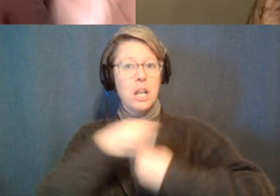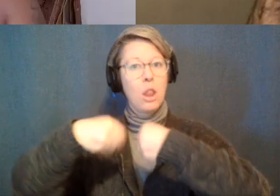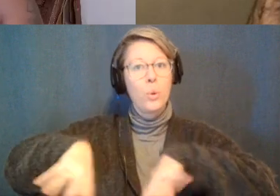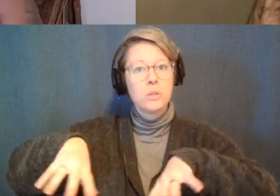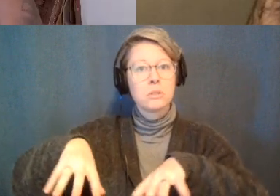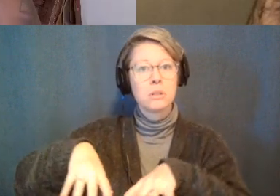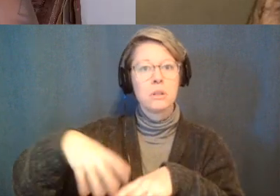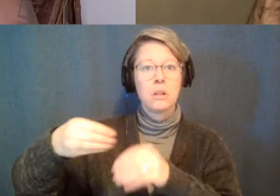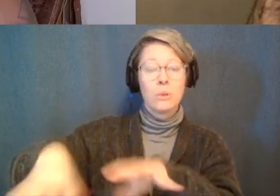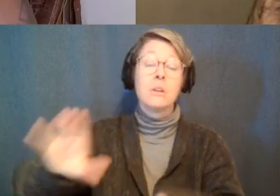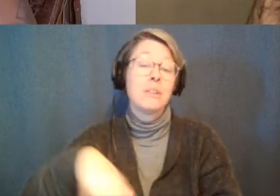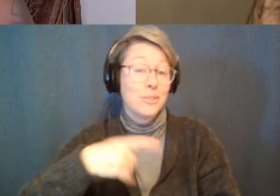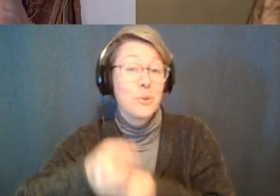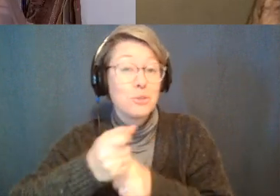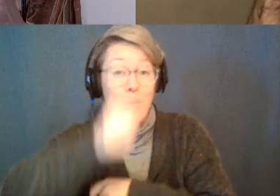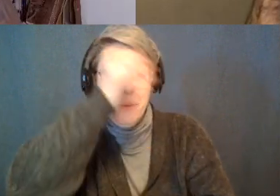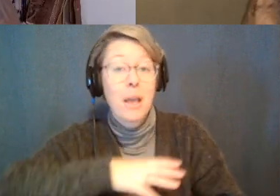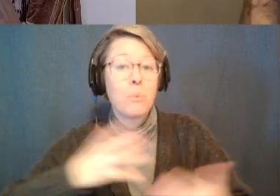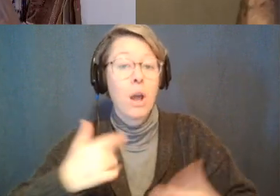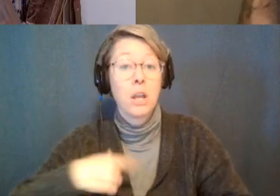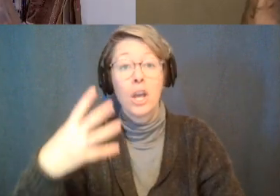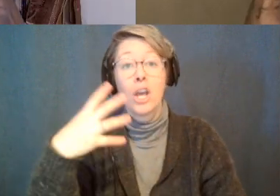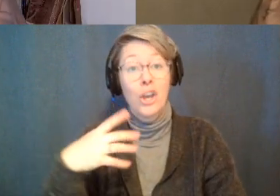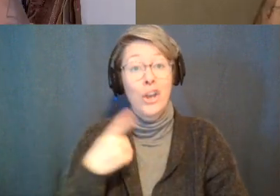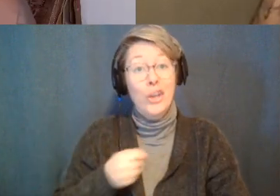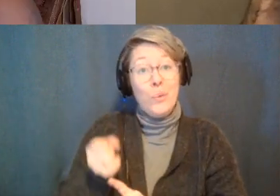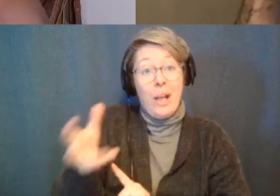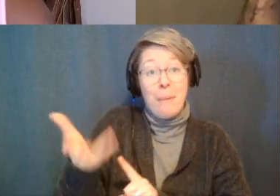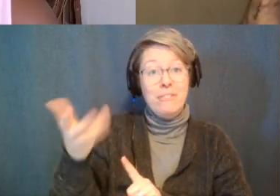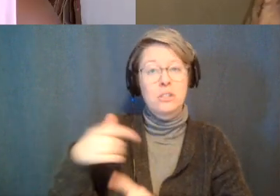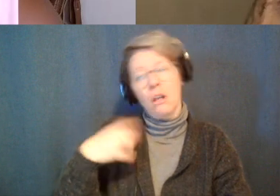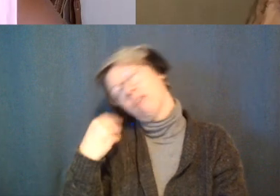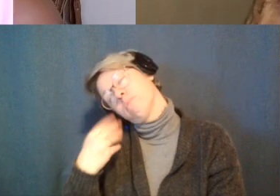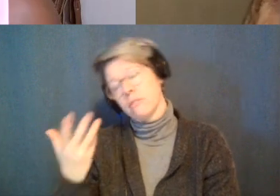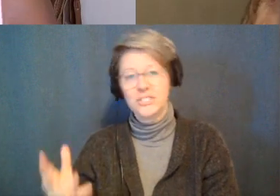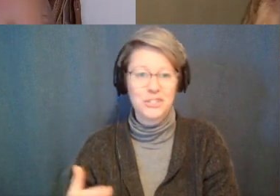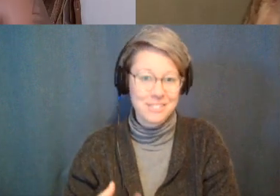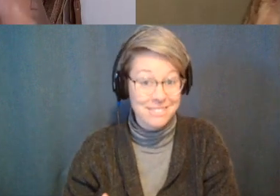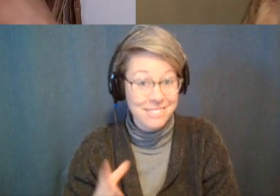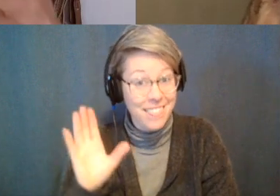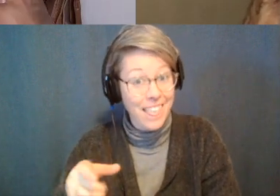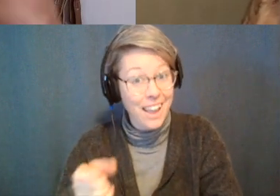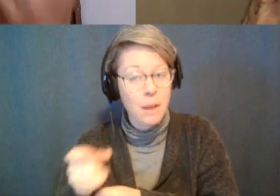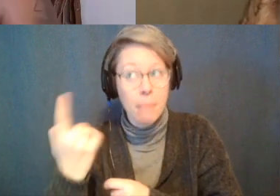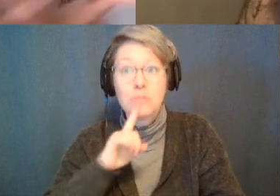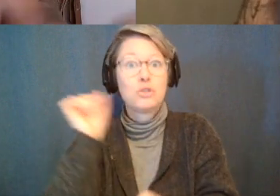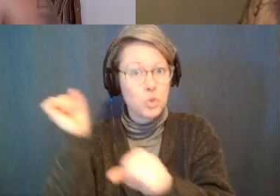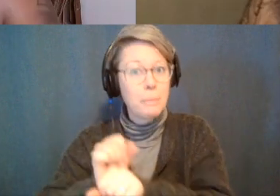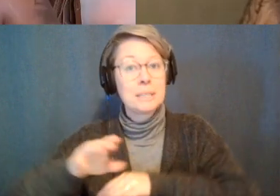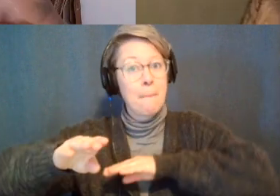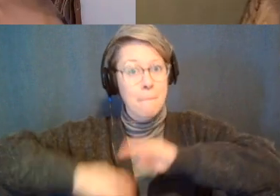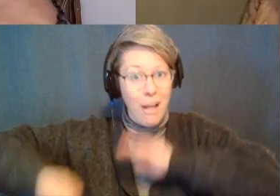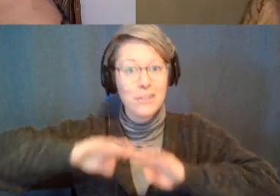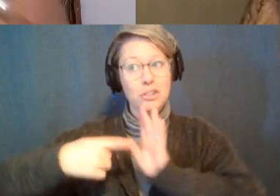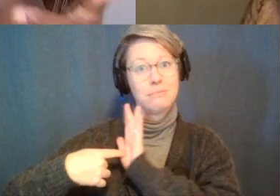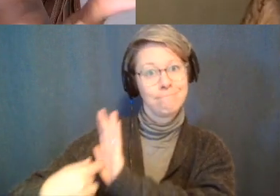the joke for men after you come it's like yeah you know i'm saying like that's actually a thing biologically that's what happens